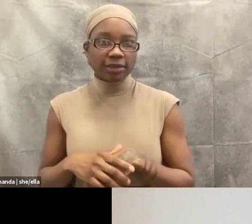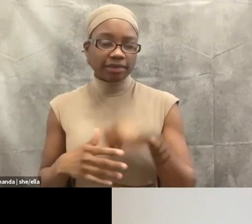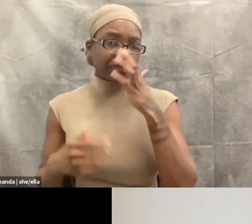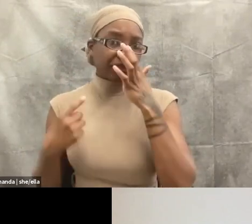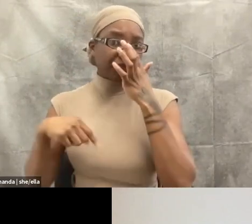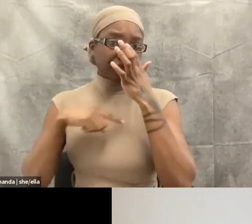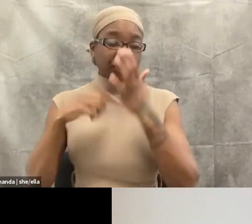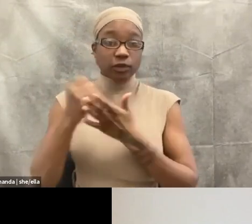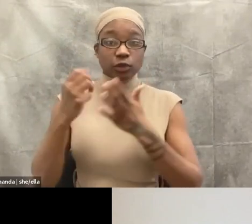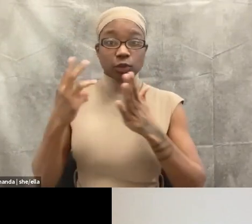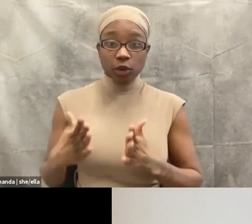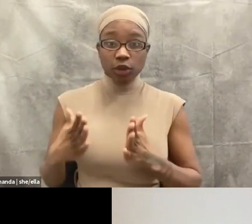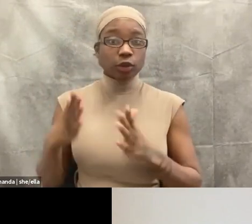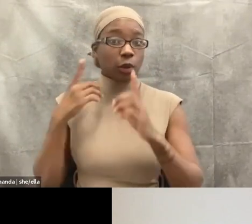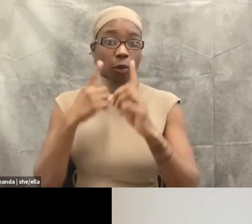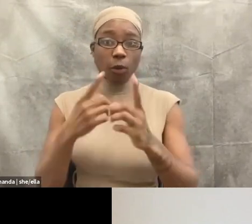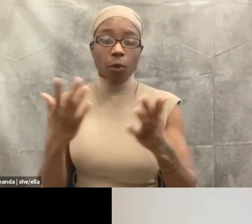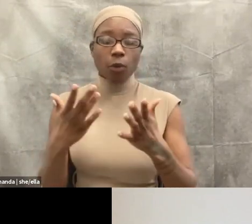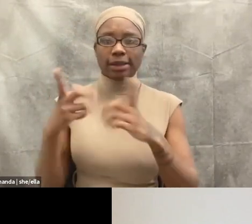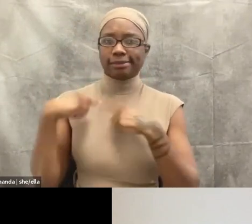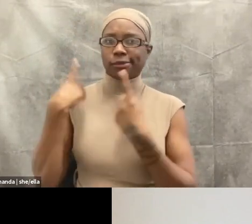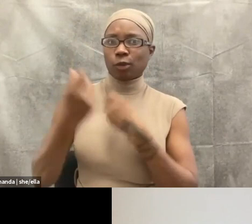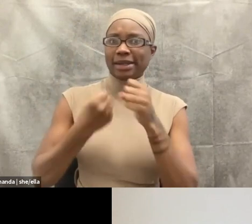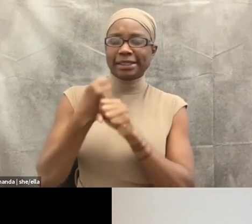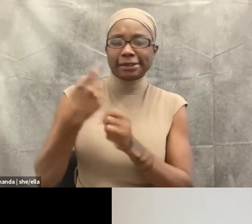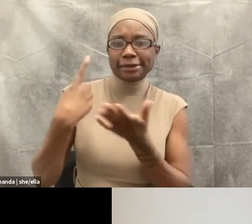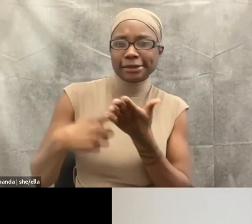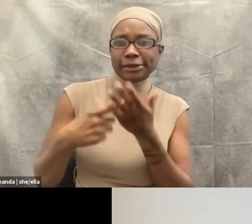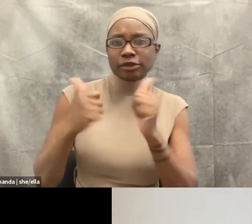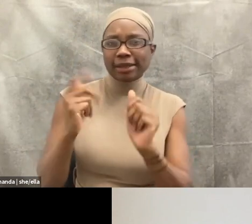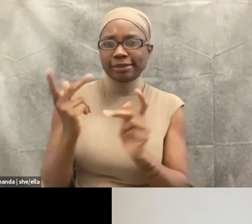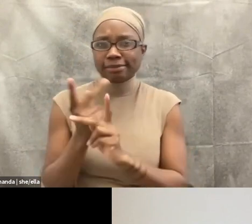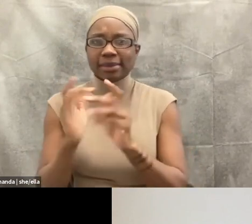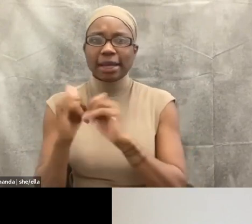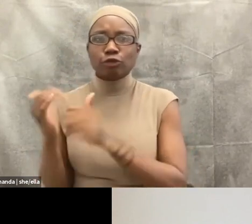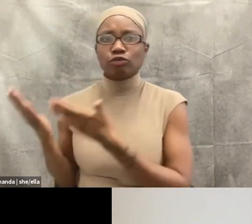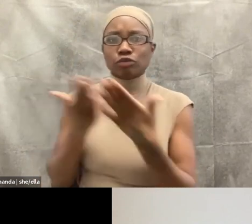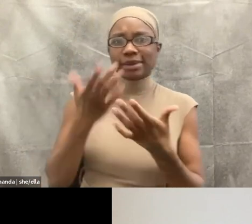the colonization to social work in our students, in our classes, and in our field.